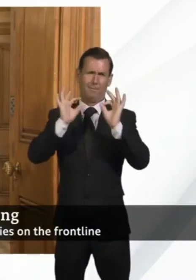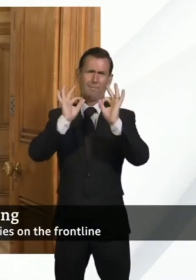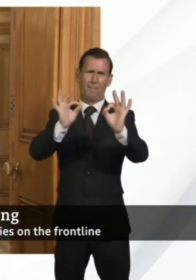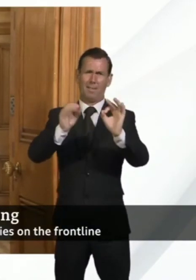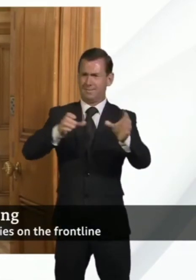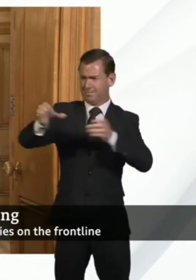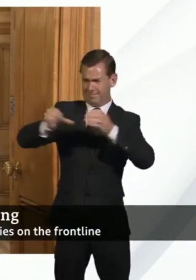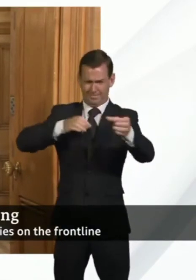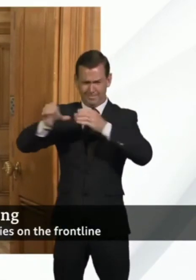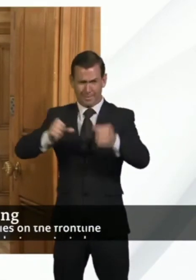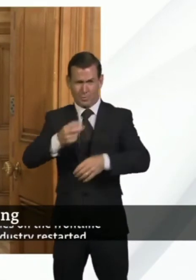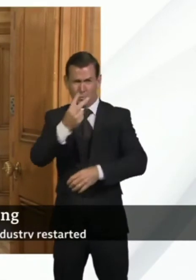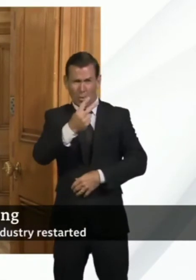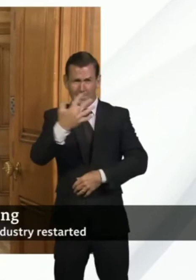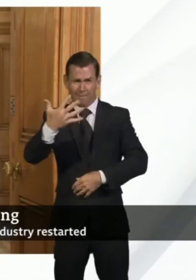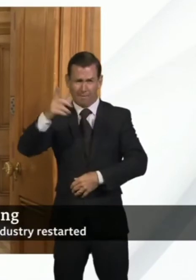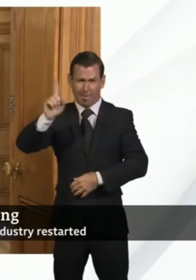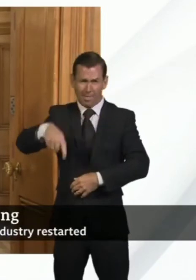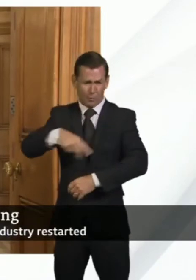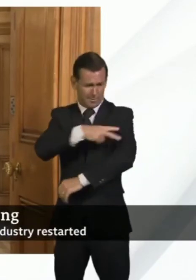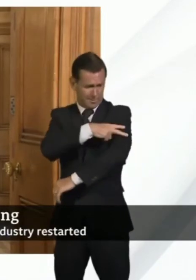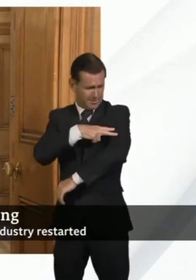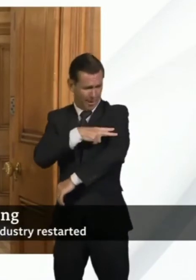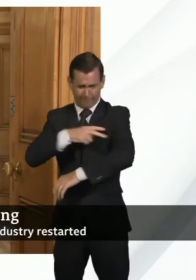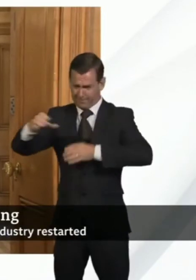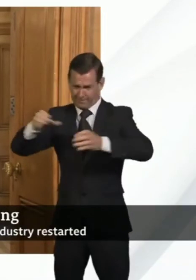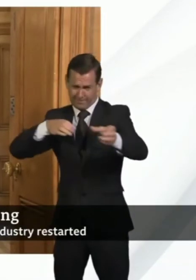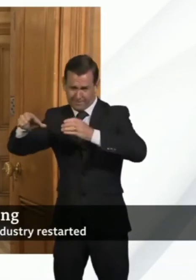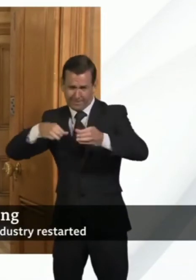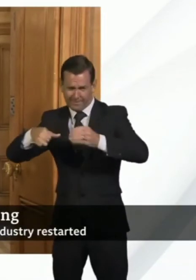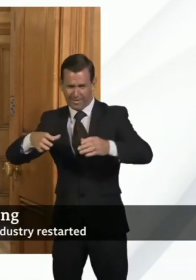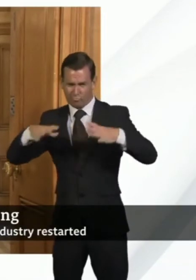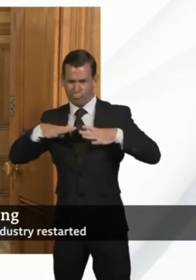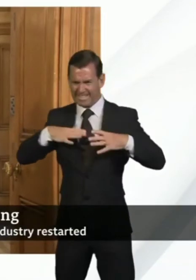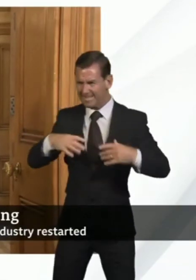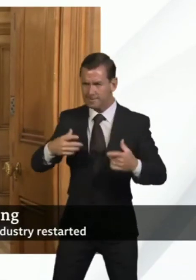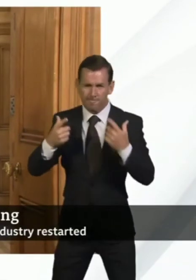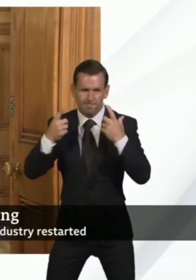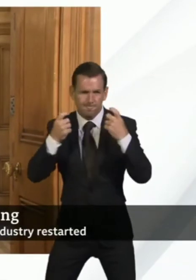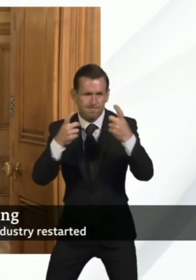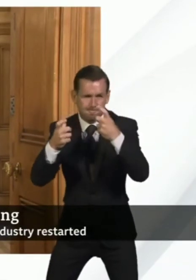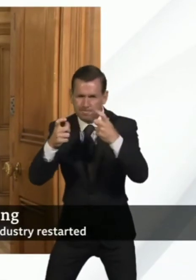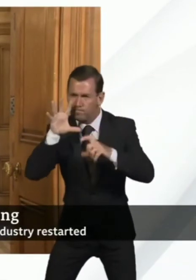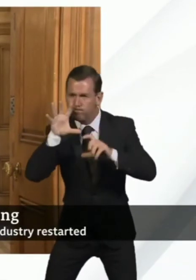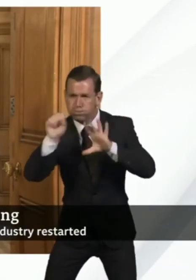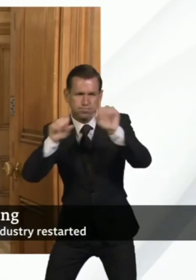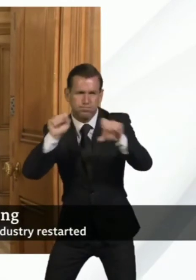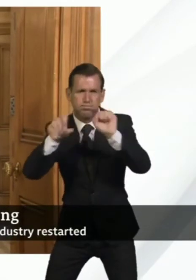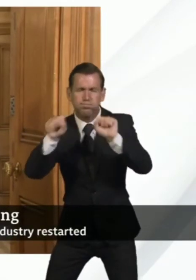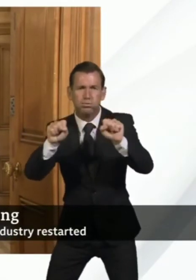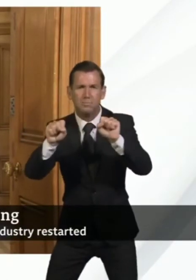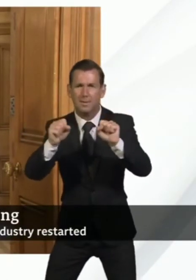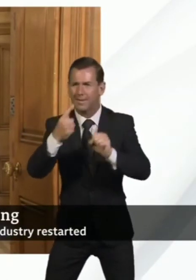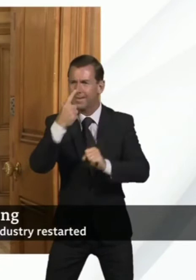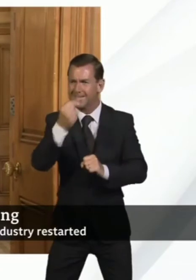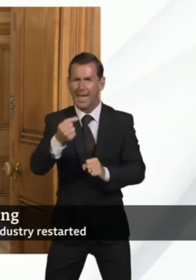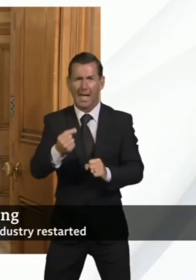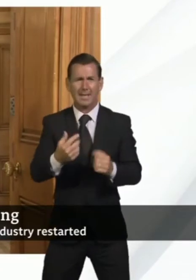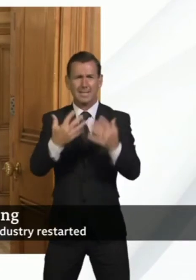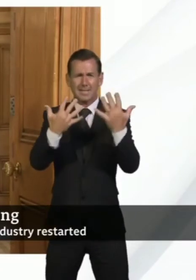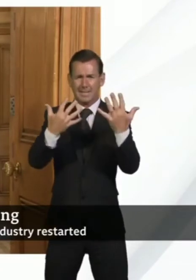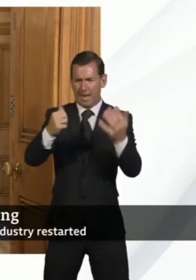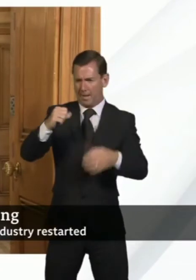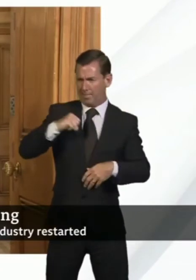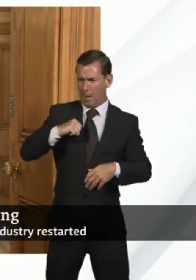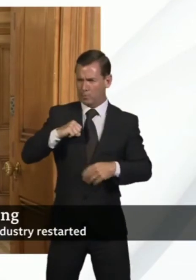25,000 contact tracers. That will enable us to undertake 10,000 traces.